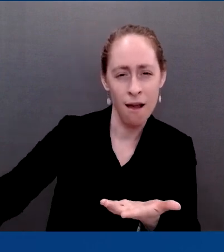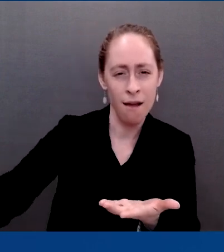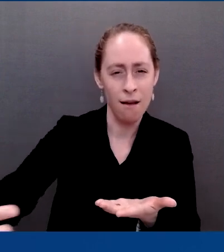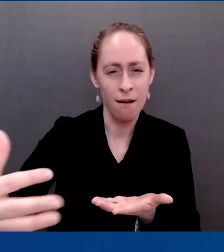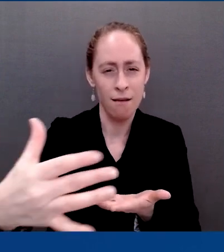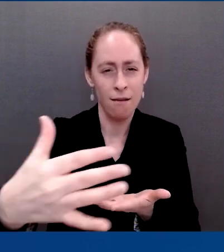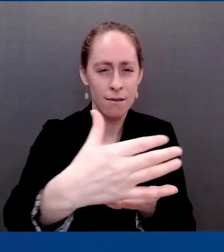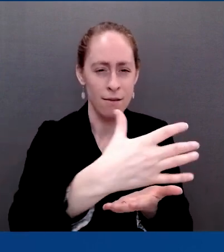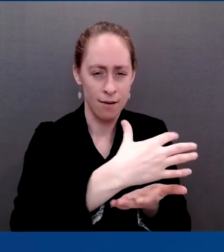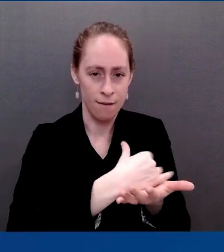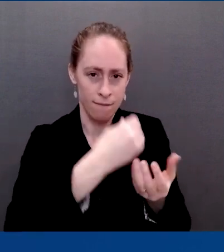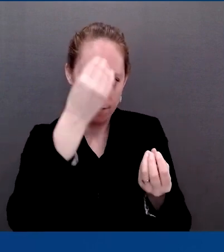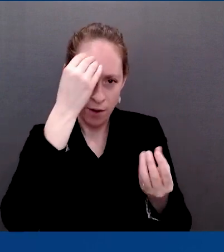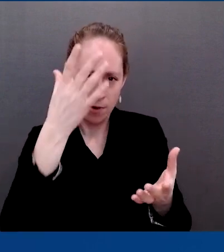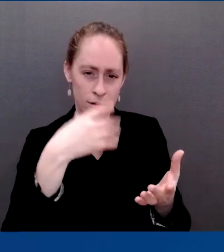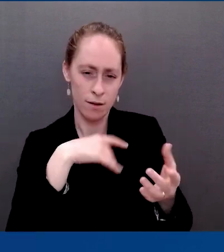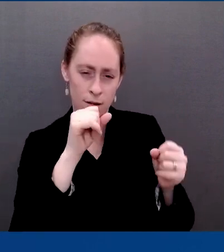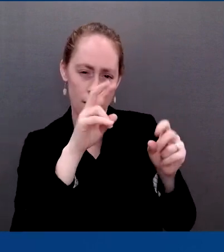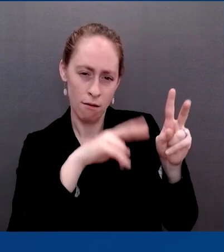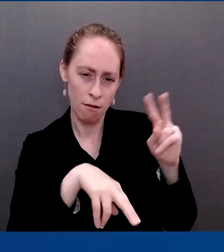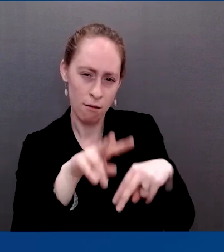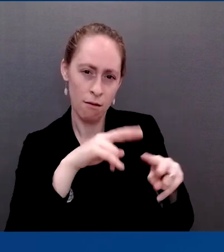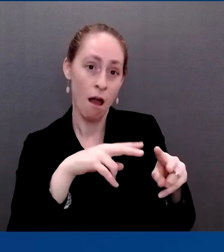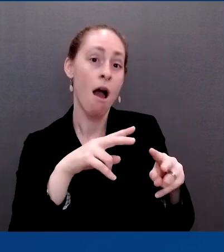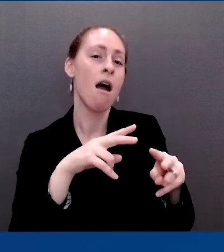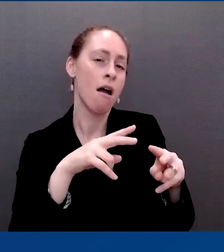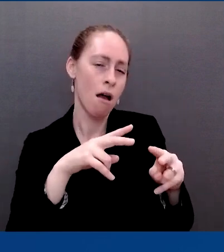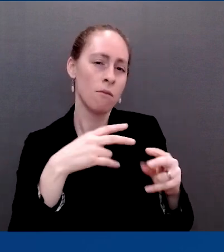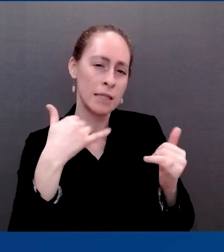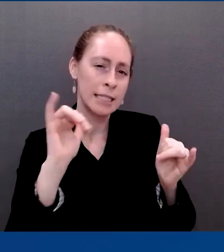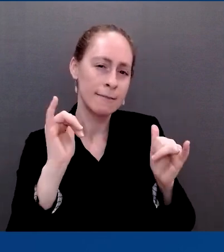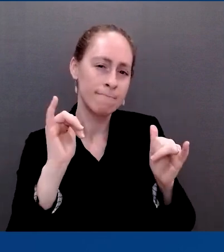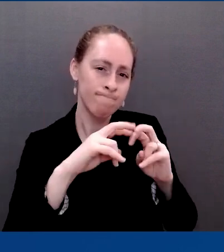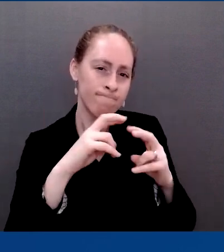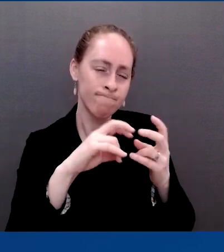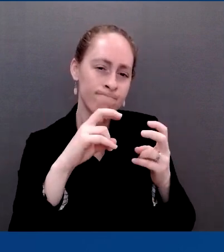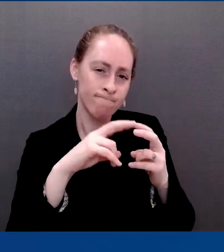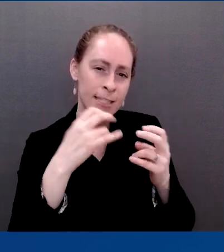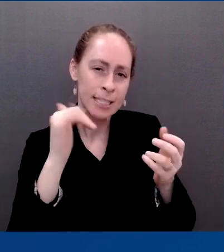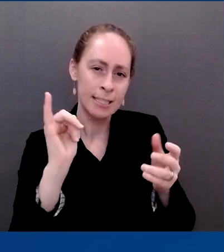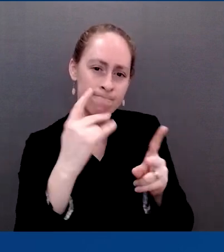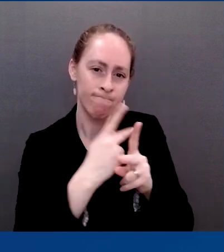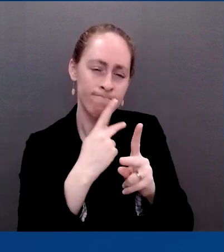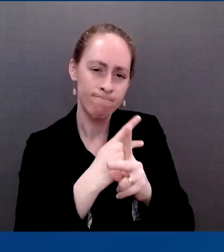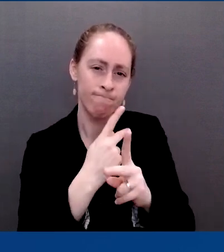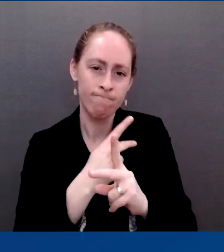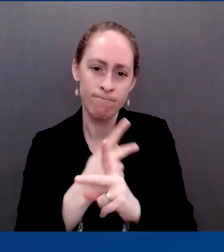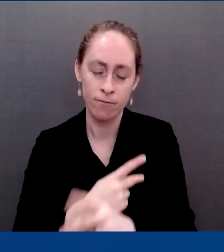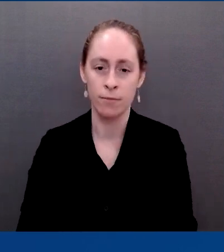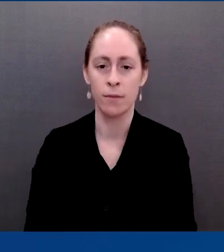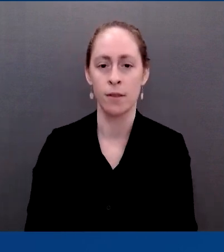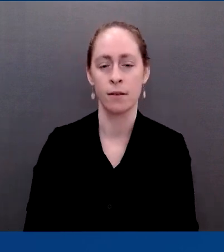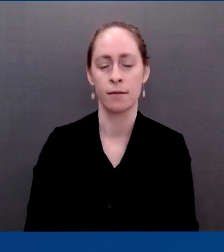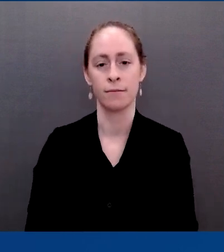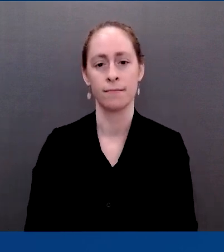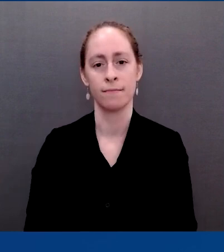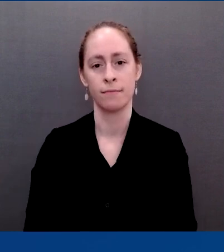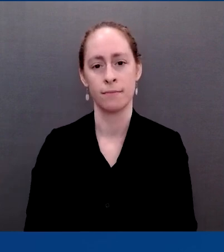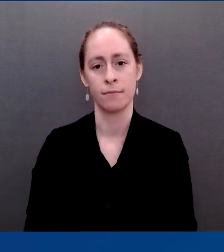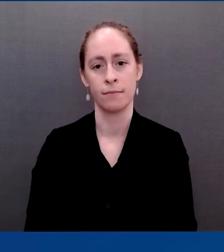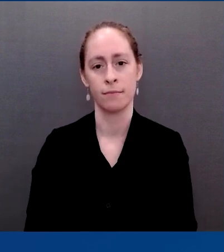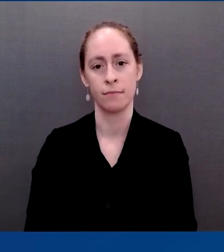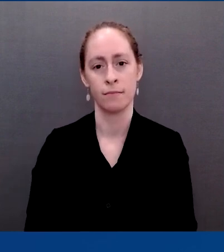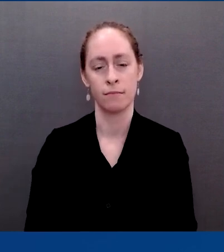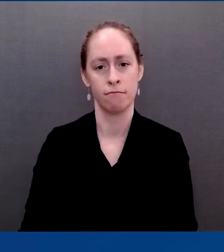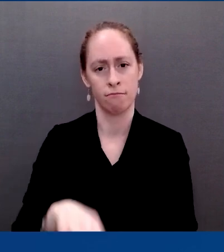appreciative of the fact that when you're talking about any decisions that will be made, and I'm not anticipating any of